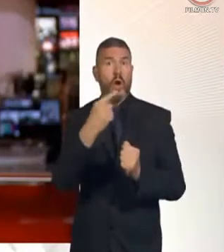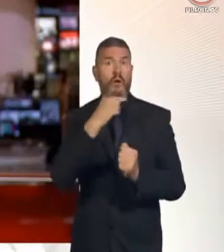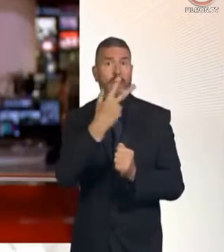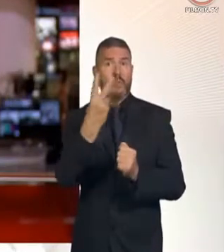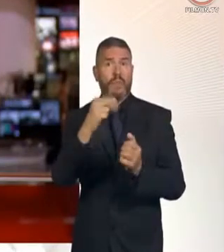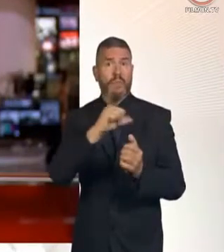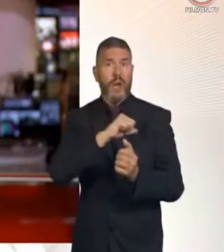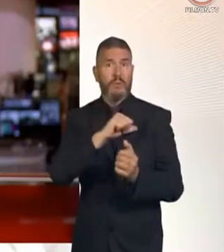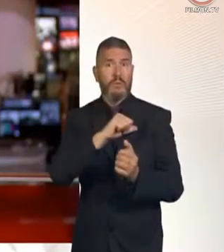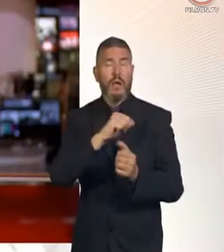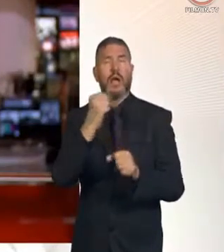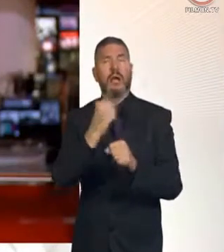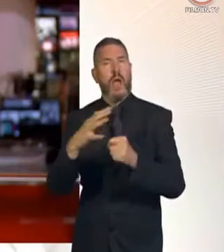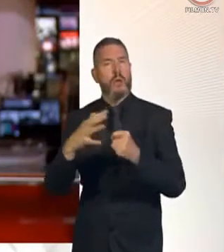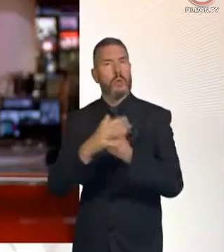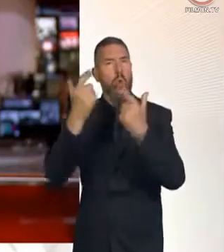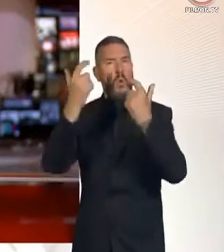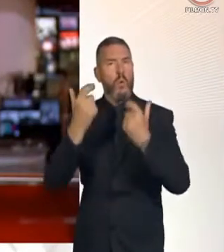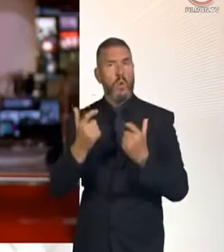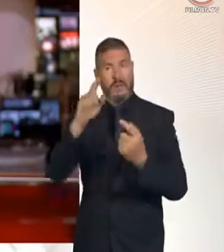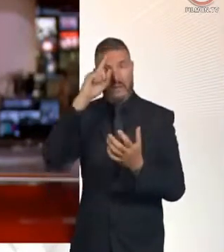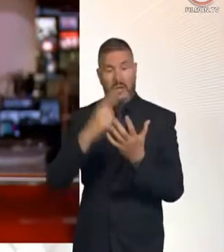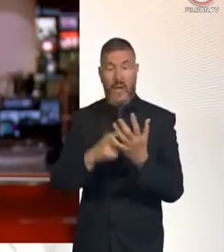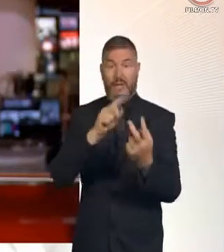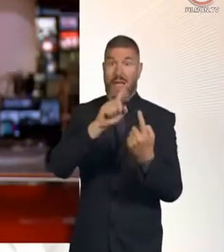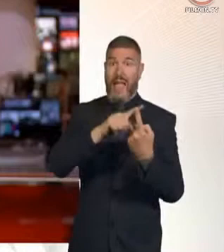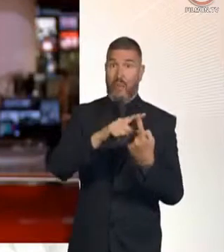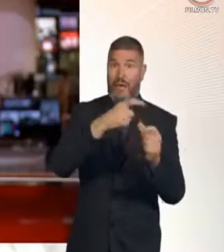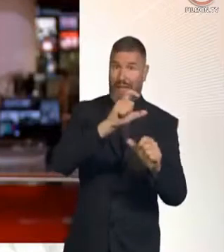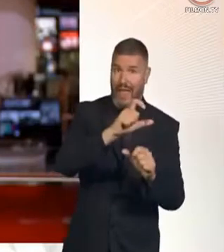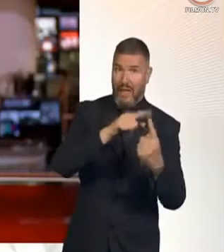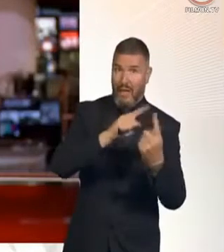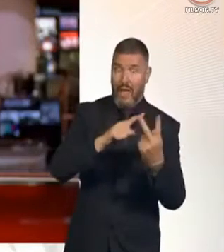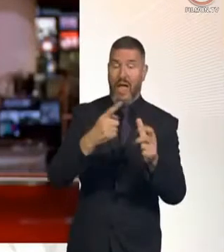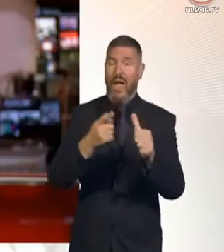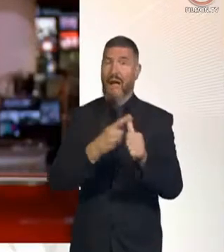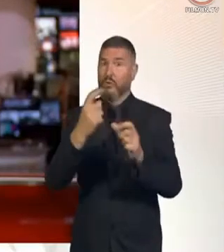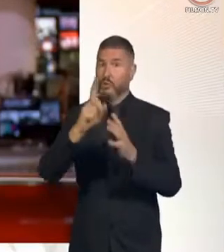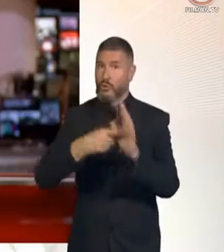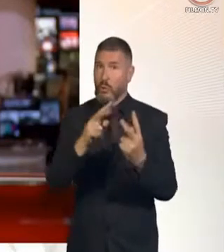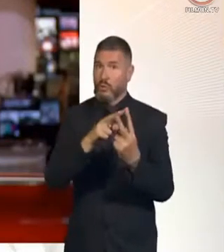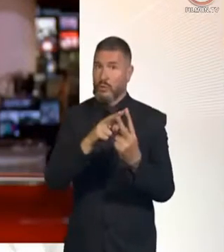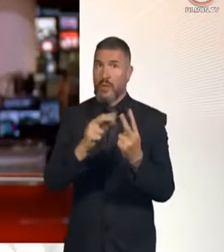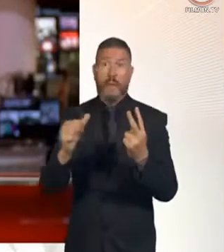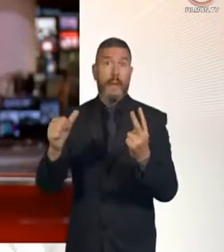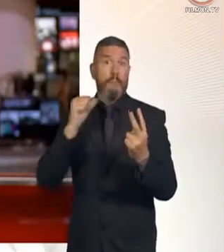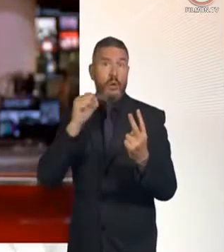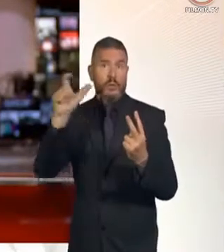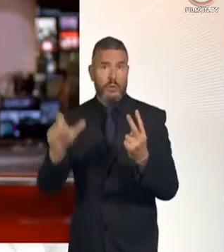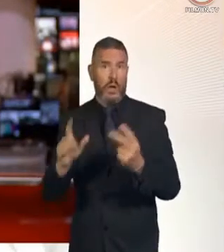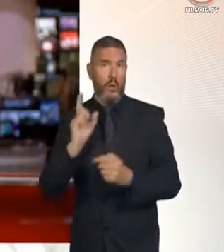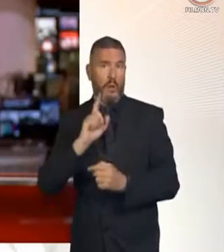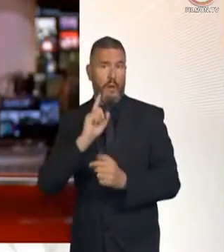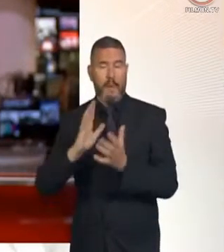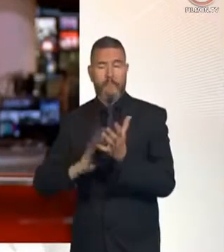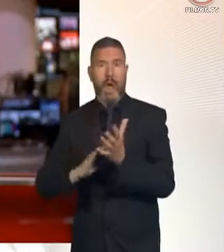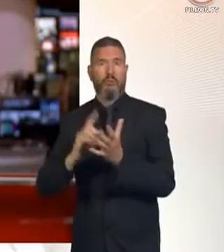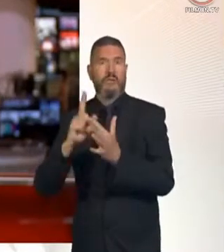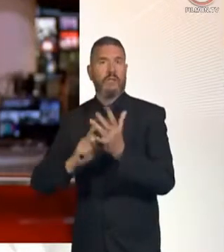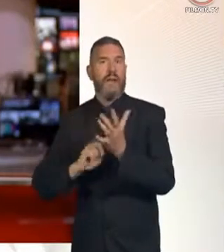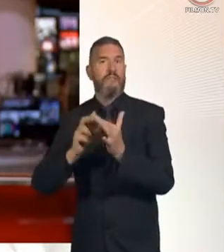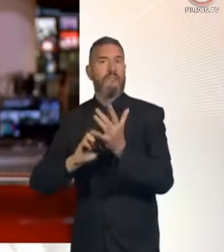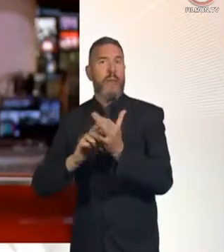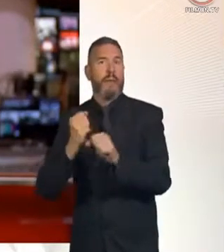jury at the High Court in Glasgow convicted Edward Kearney and Avril Jones of killing 19-year-old Margaret Fleming between December 1999